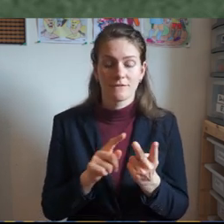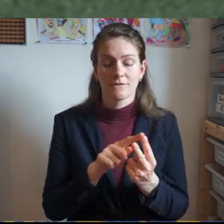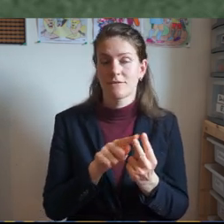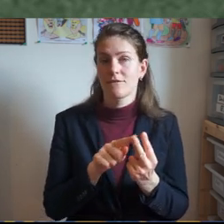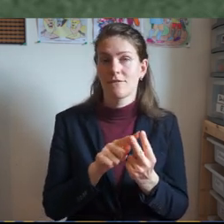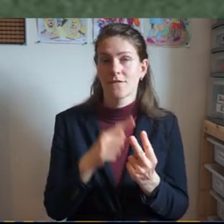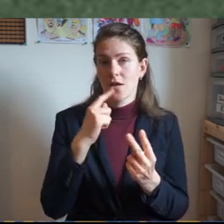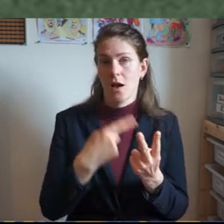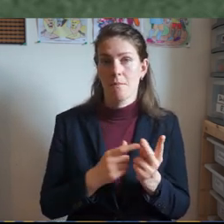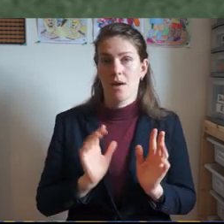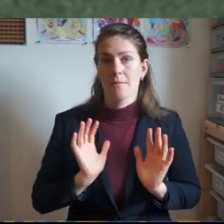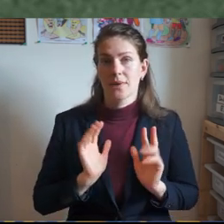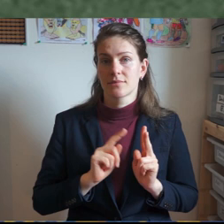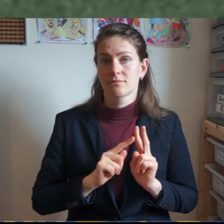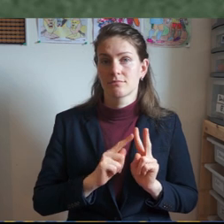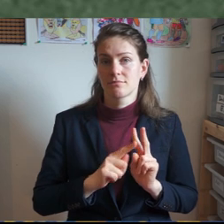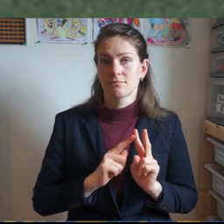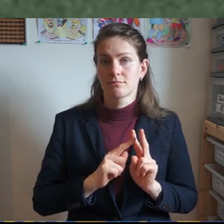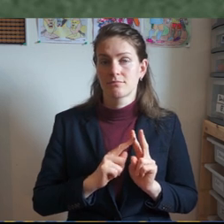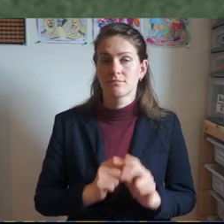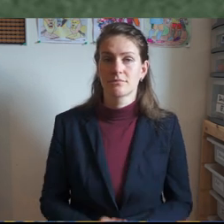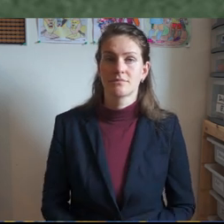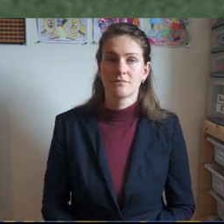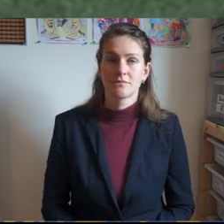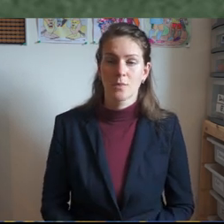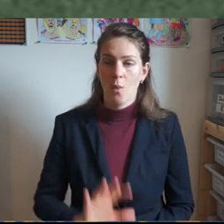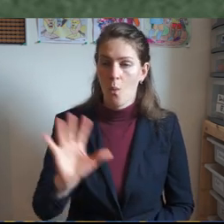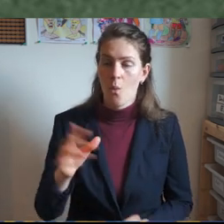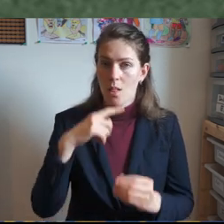hang all the law and the prophets